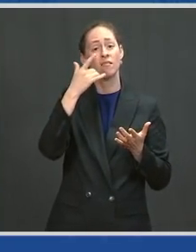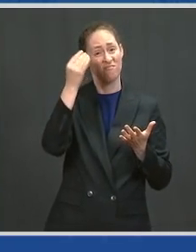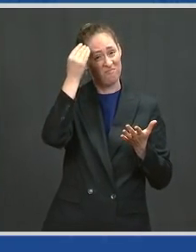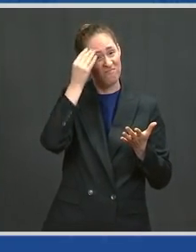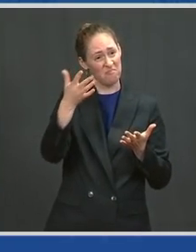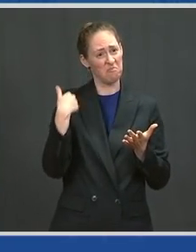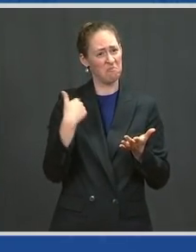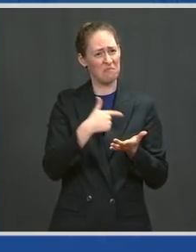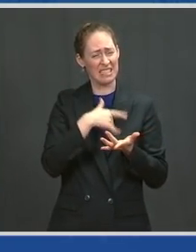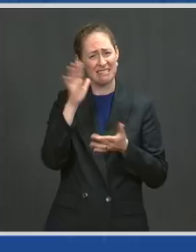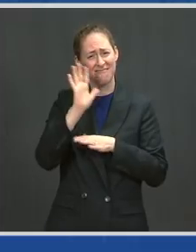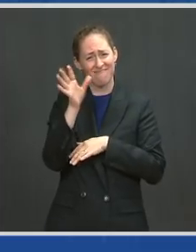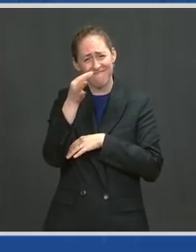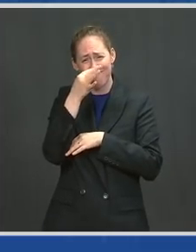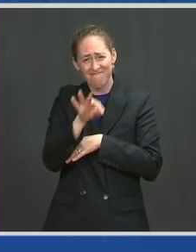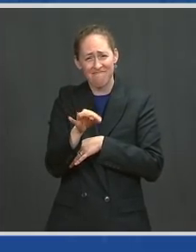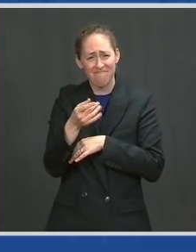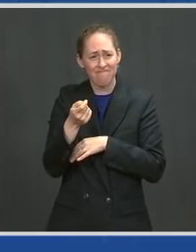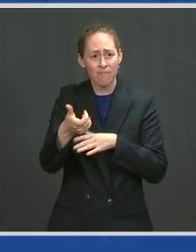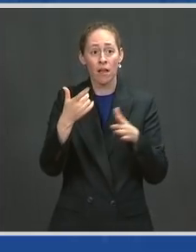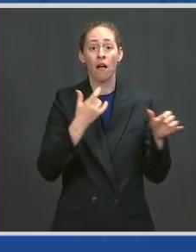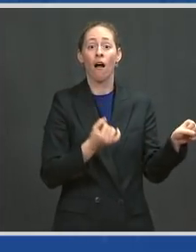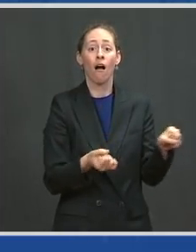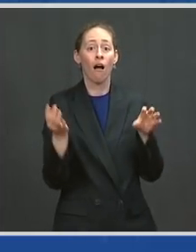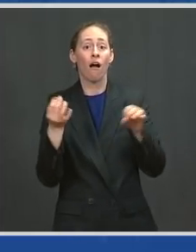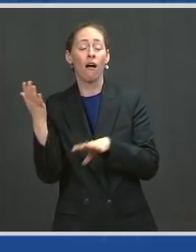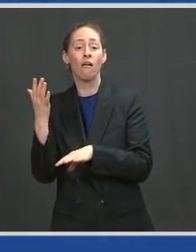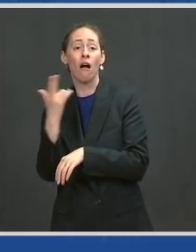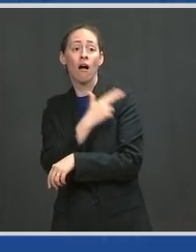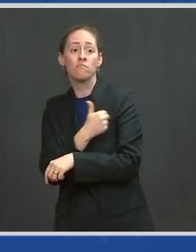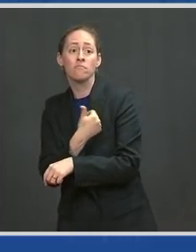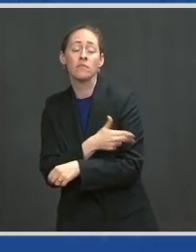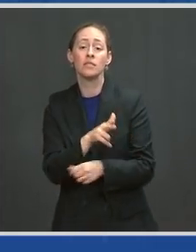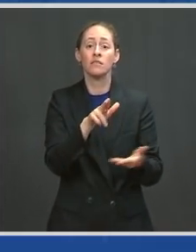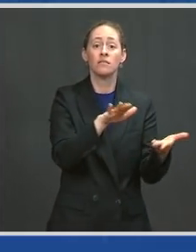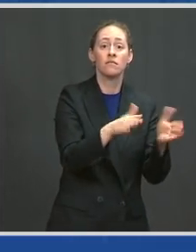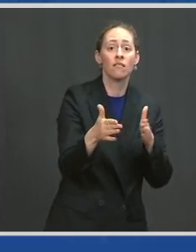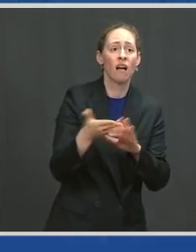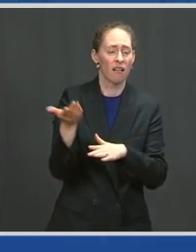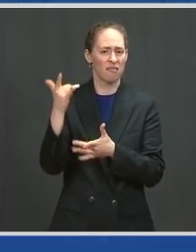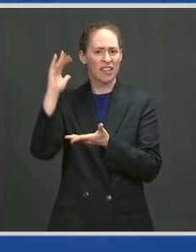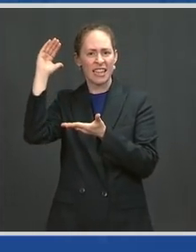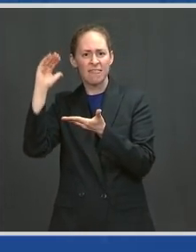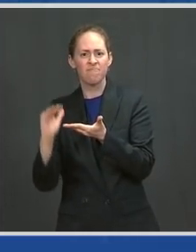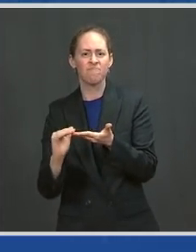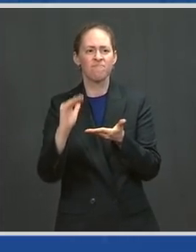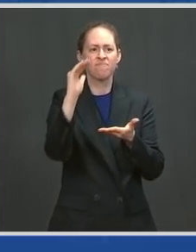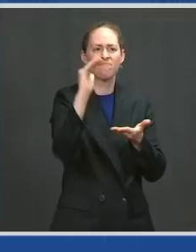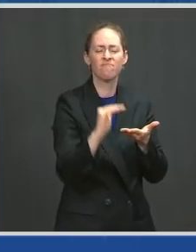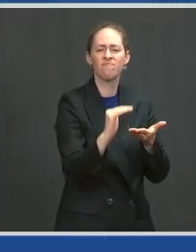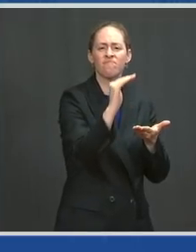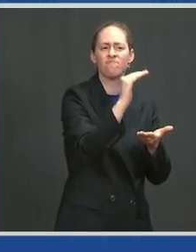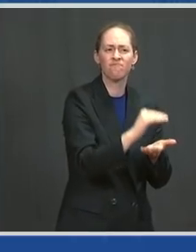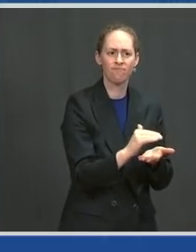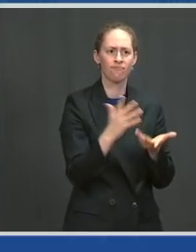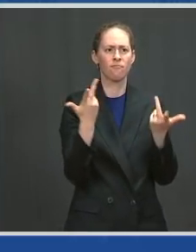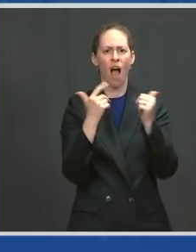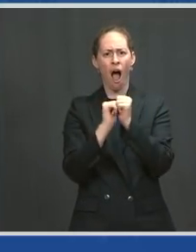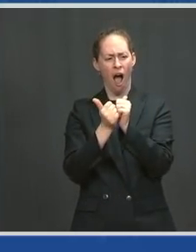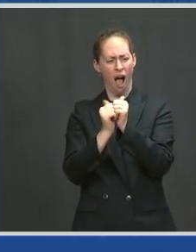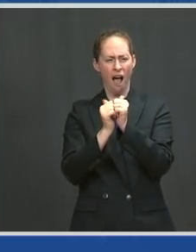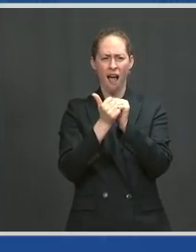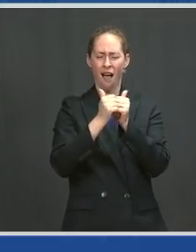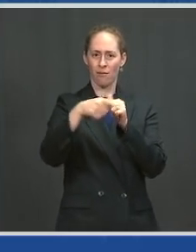deaths are dropping as well. This is a direct result of people getting vaccinated. I am